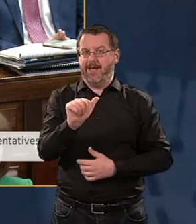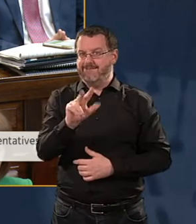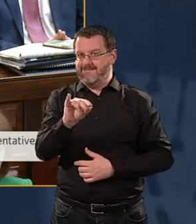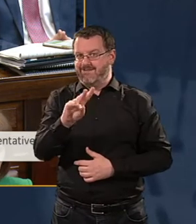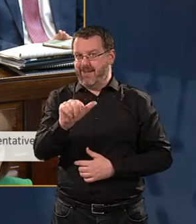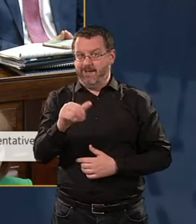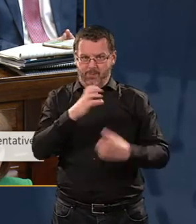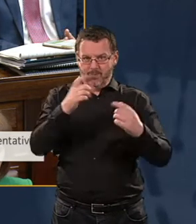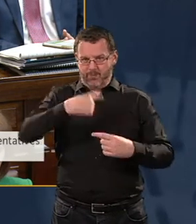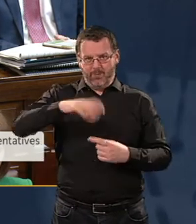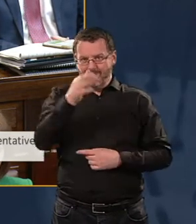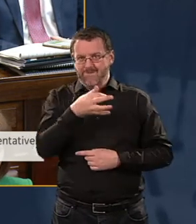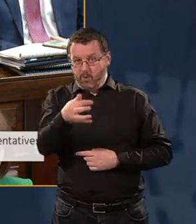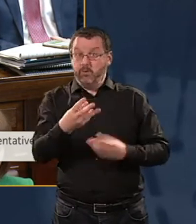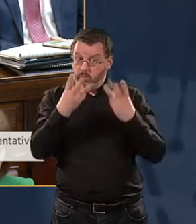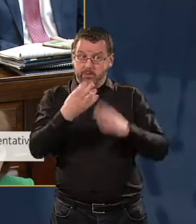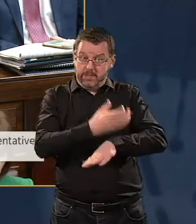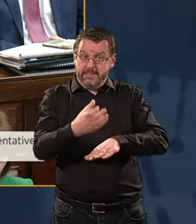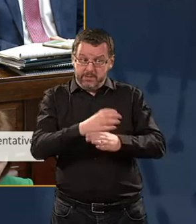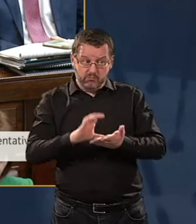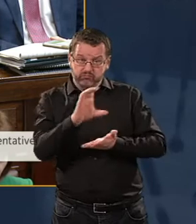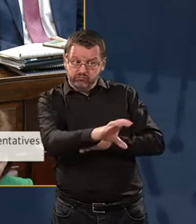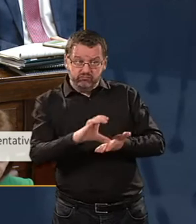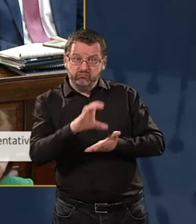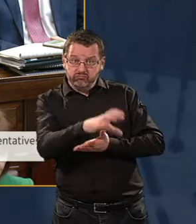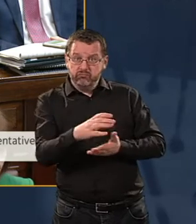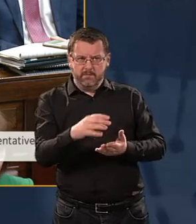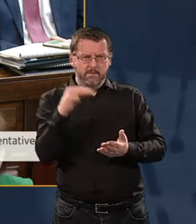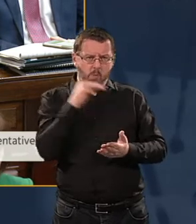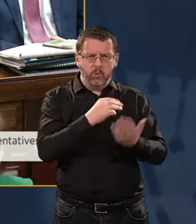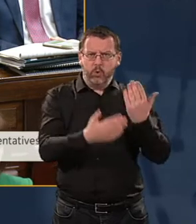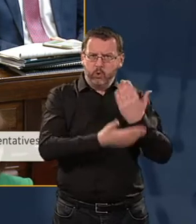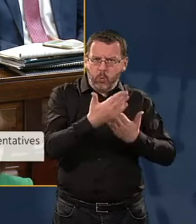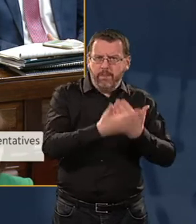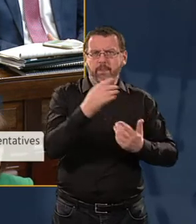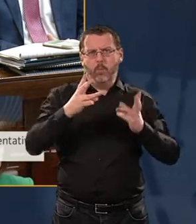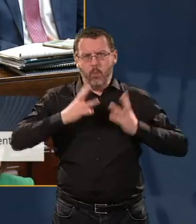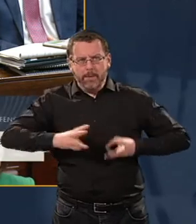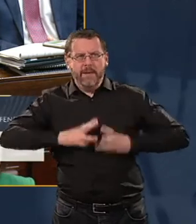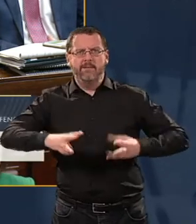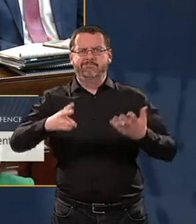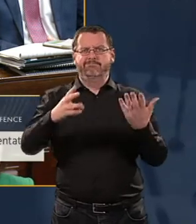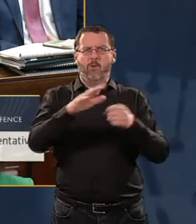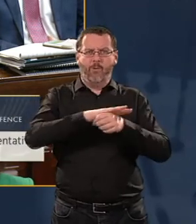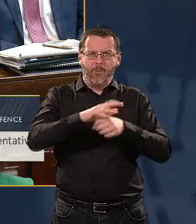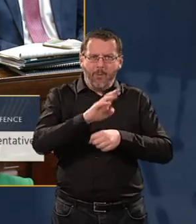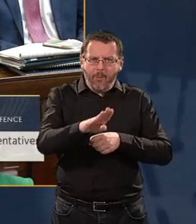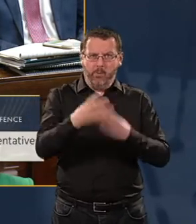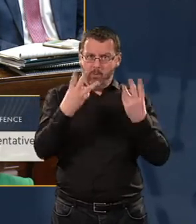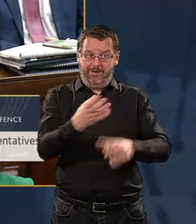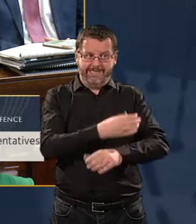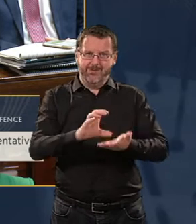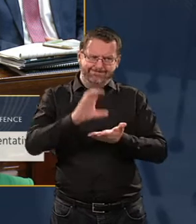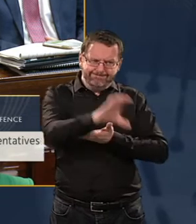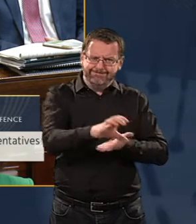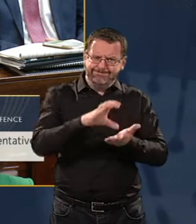Government wants that to continue because it is our role to fund youth in sport, fund participation, fund women's sports, help fund local clubs around